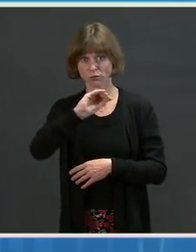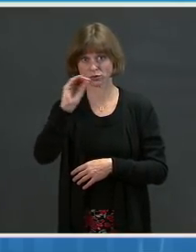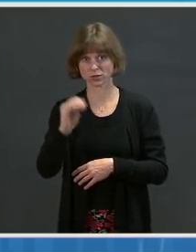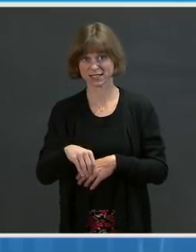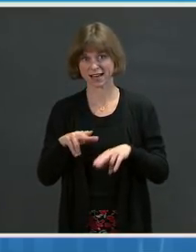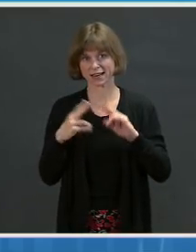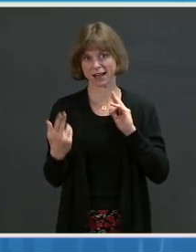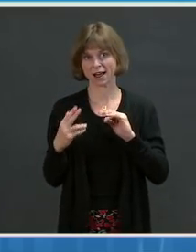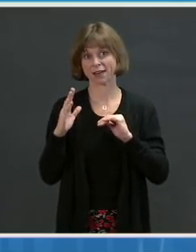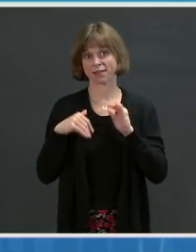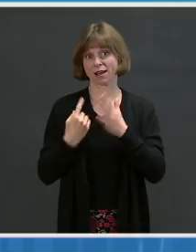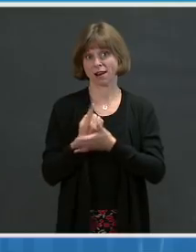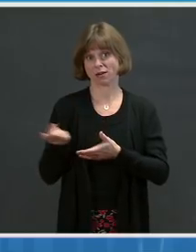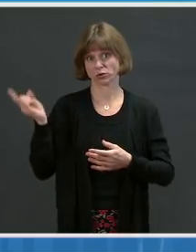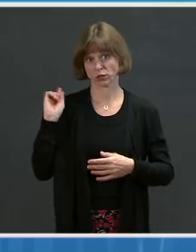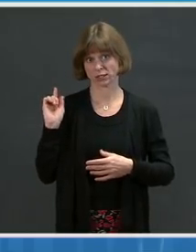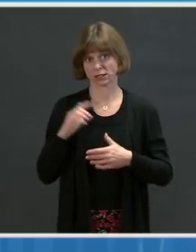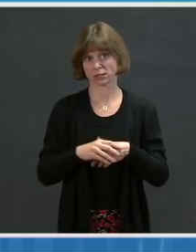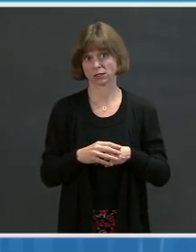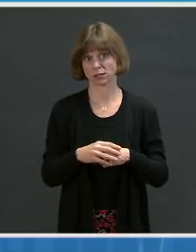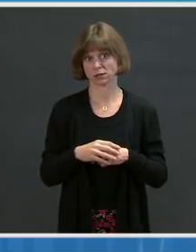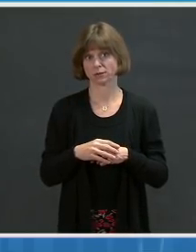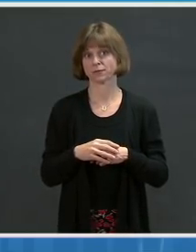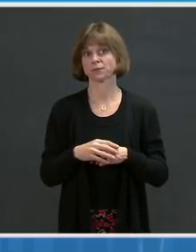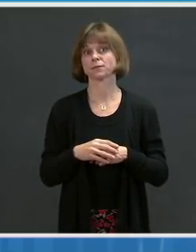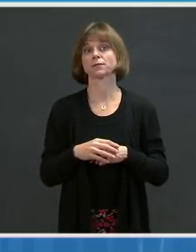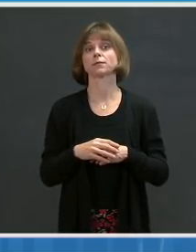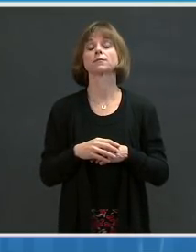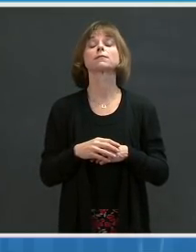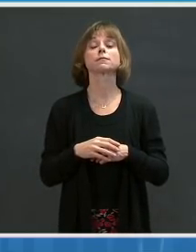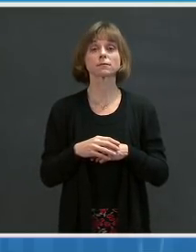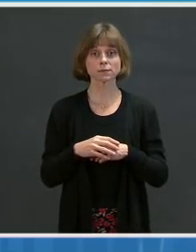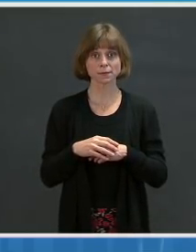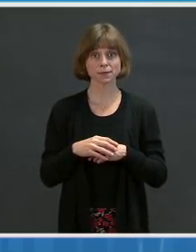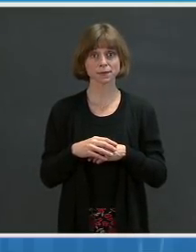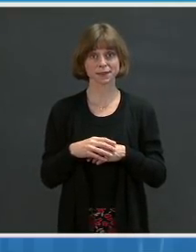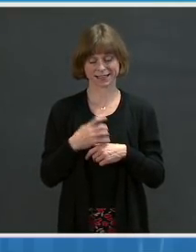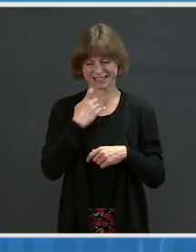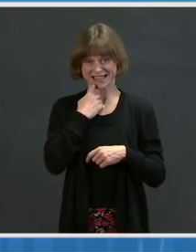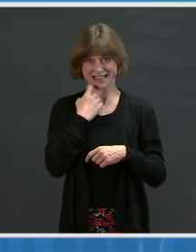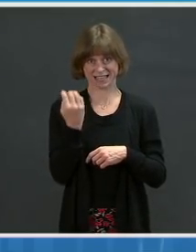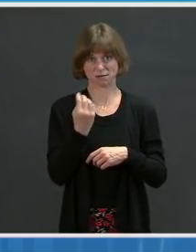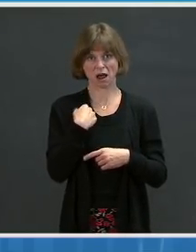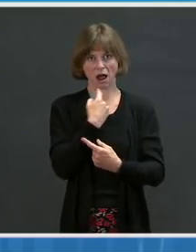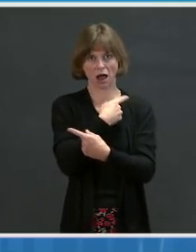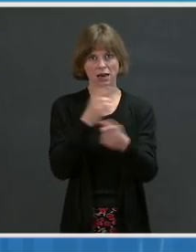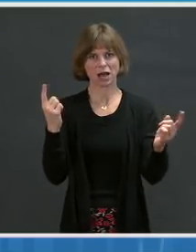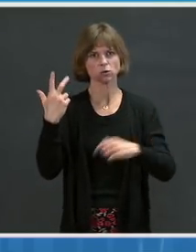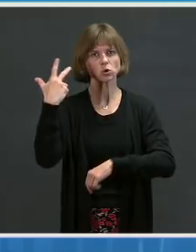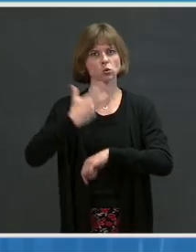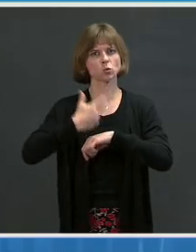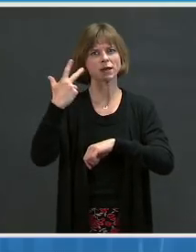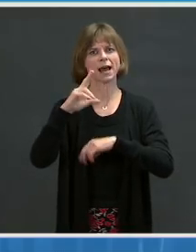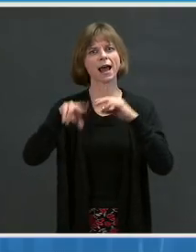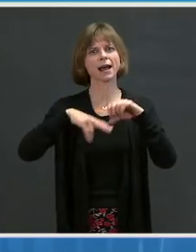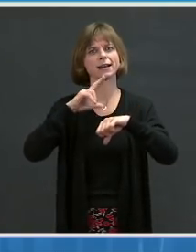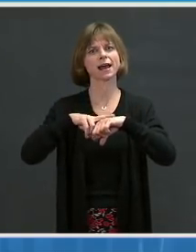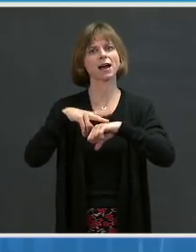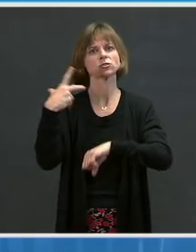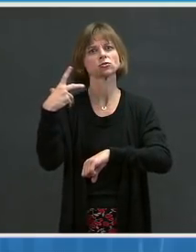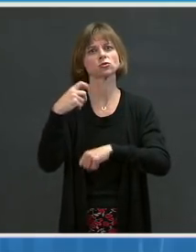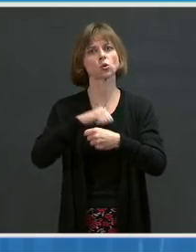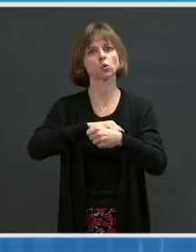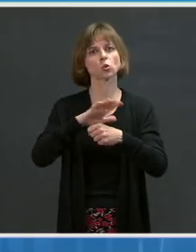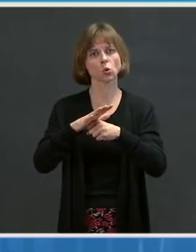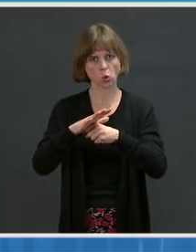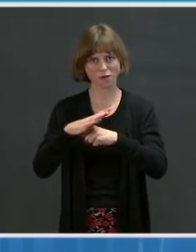prior week. On Monday, I announced that we were kicking off our three-day national COVID-19 vaccine forum, and since